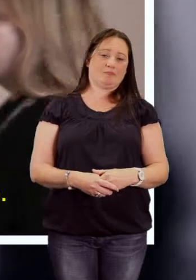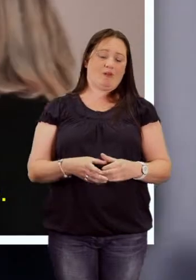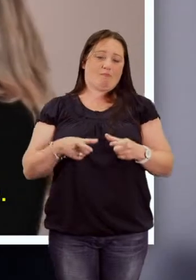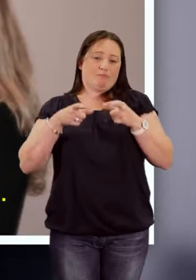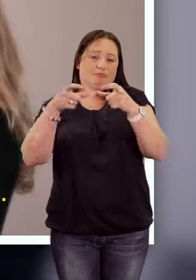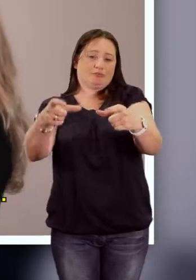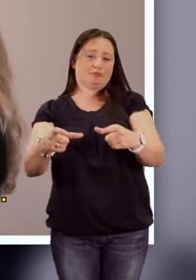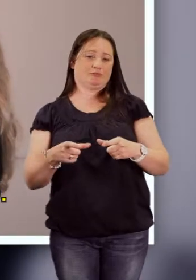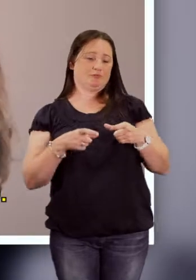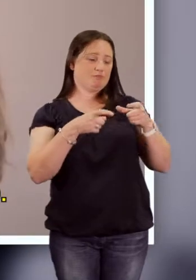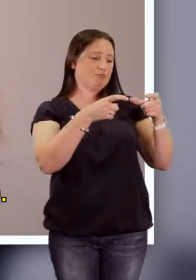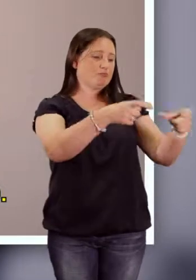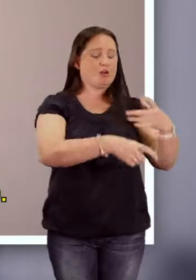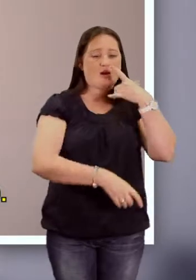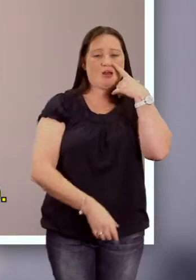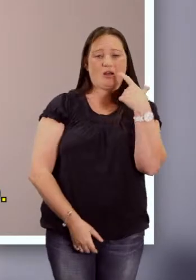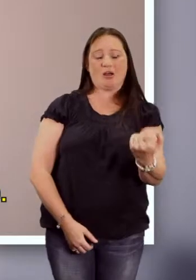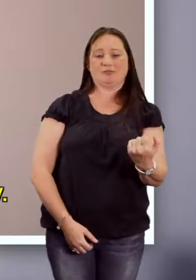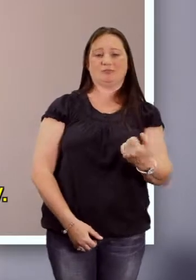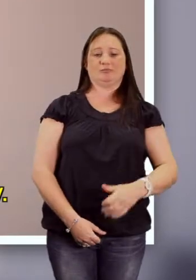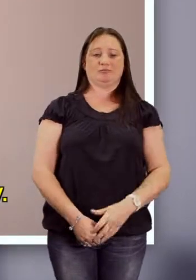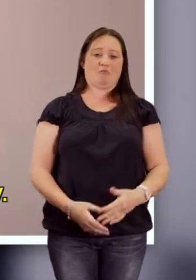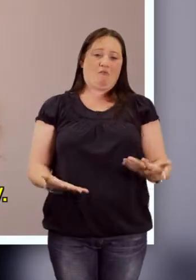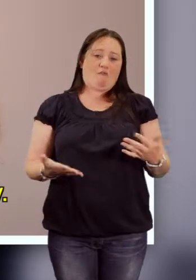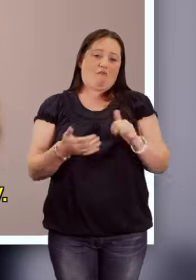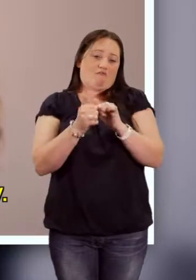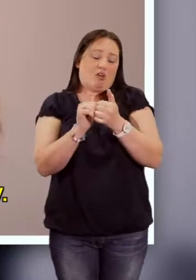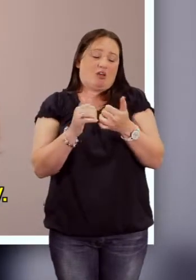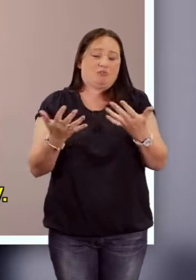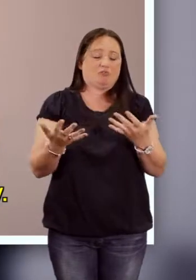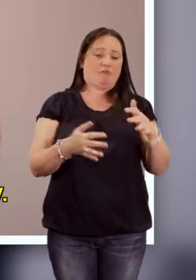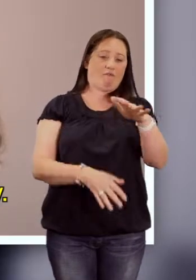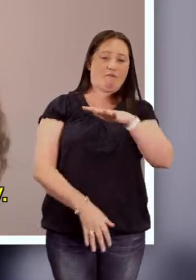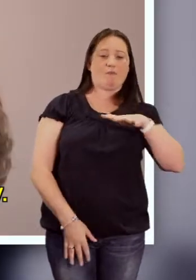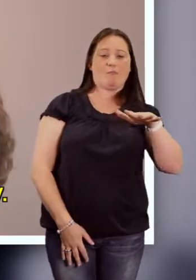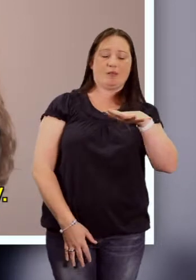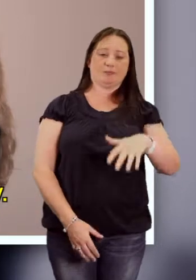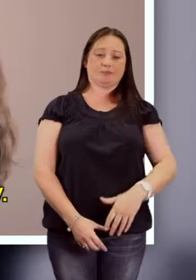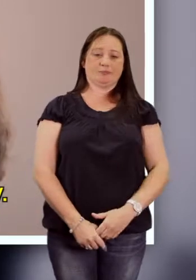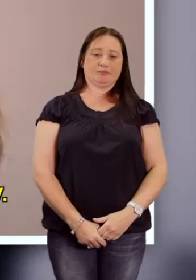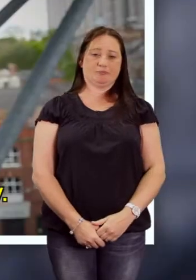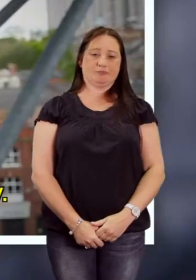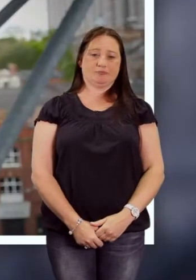freedom to give To my friends and family